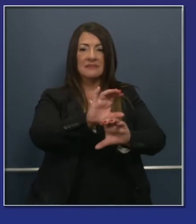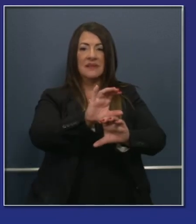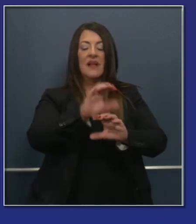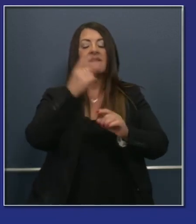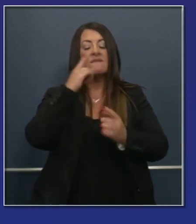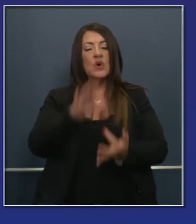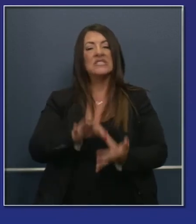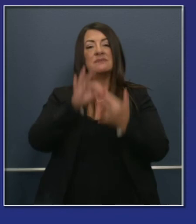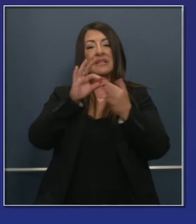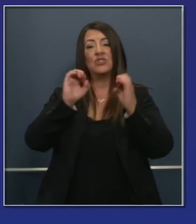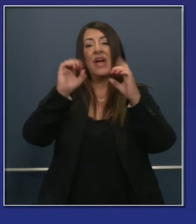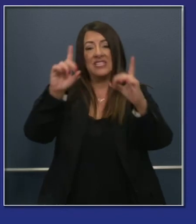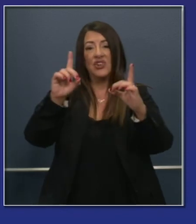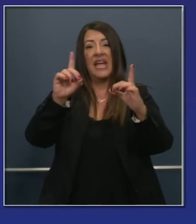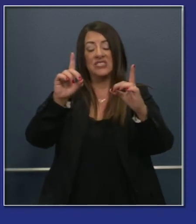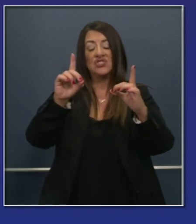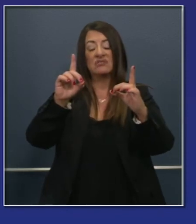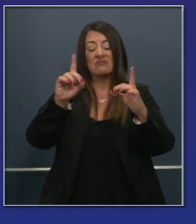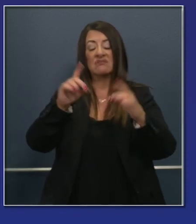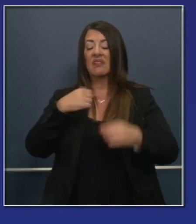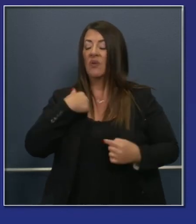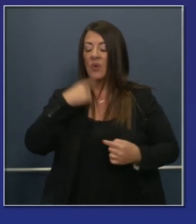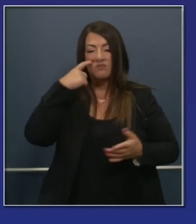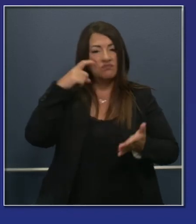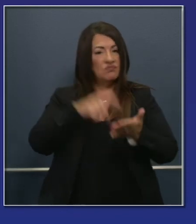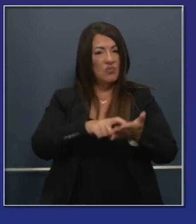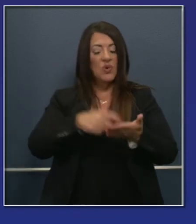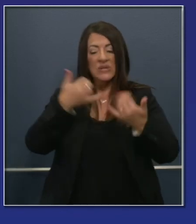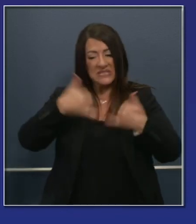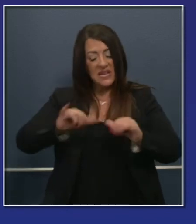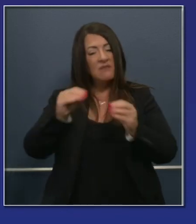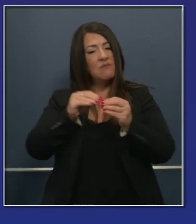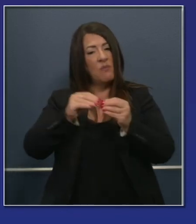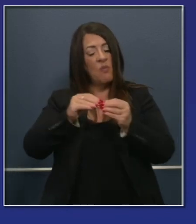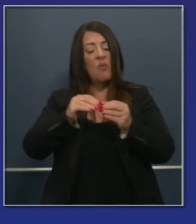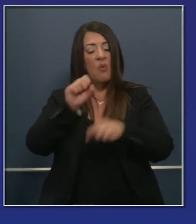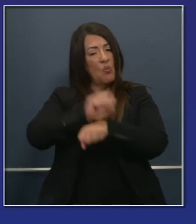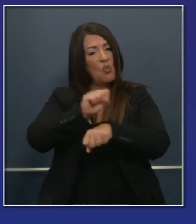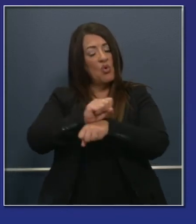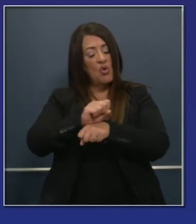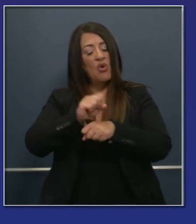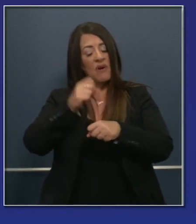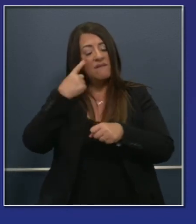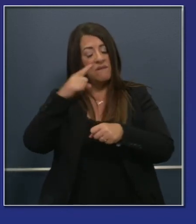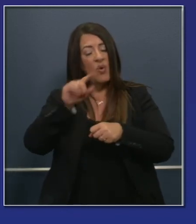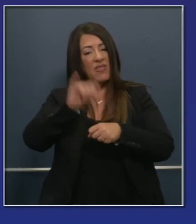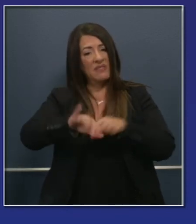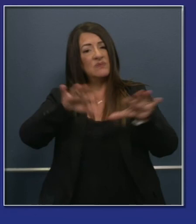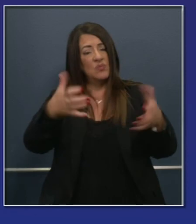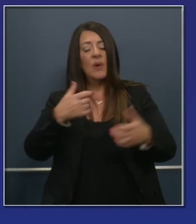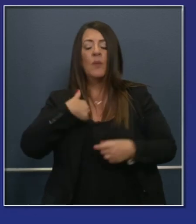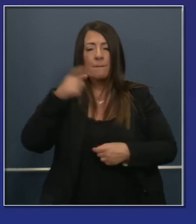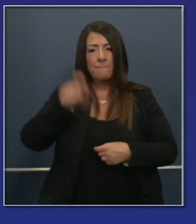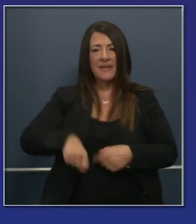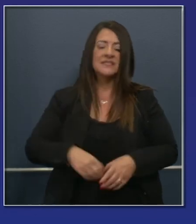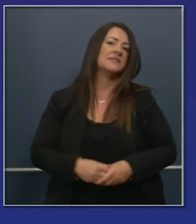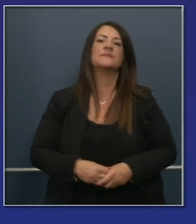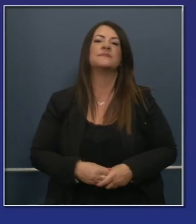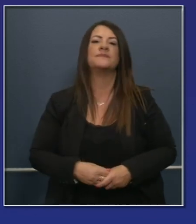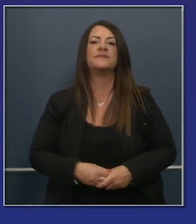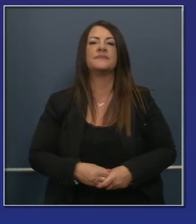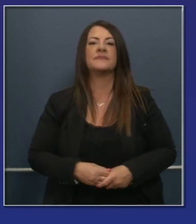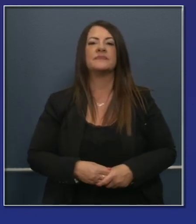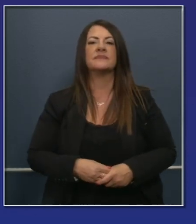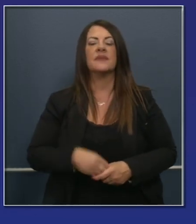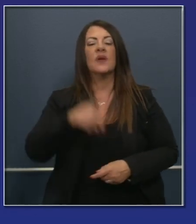recognize we have an enormous amount of work still left to do. Again, as I said, closing things out, bottom